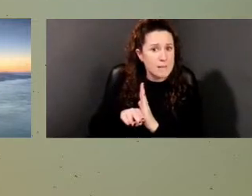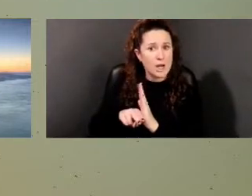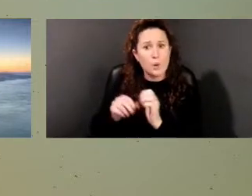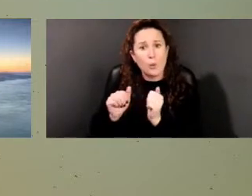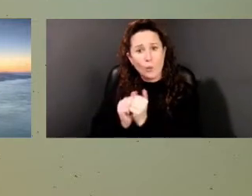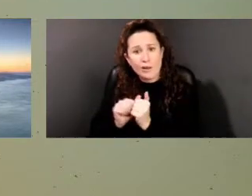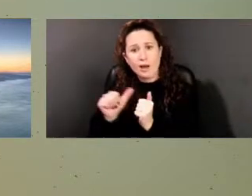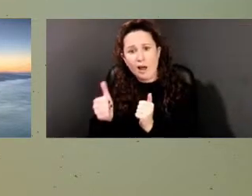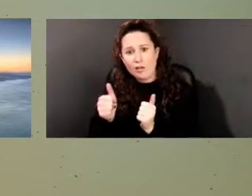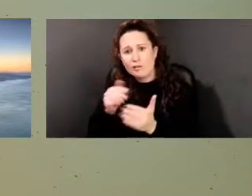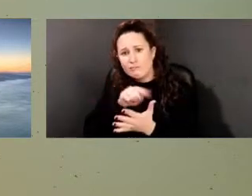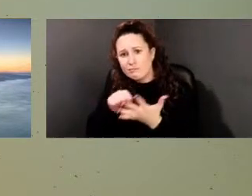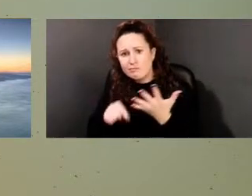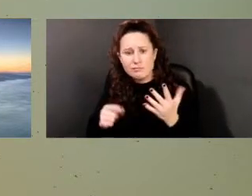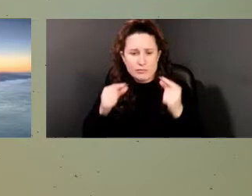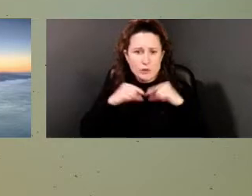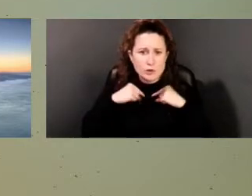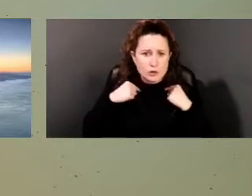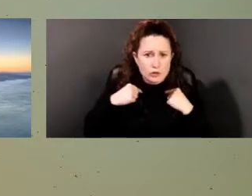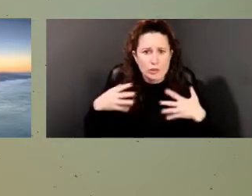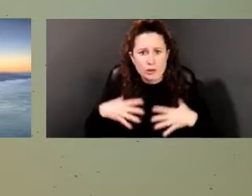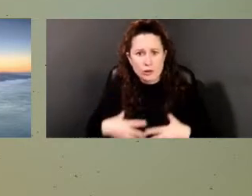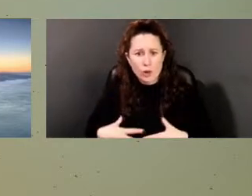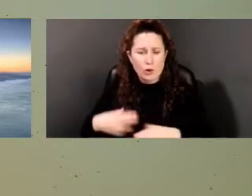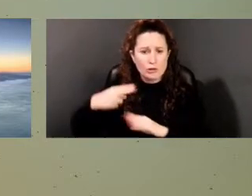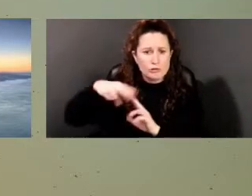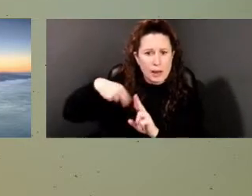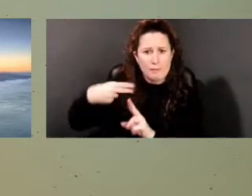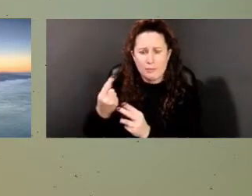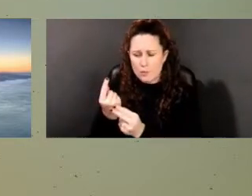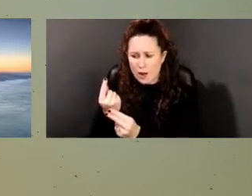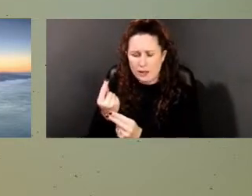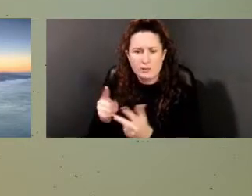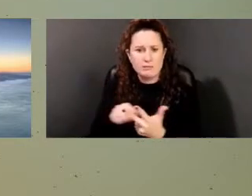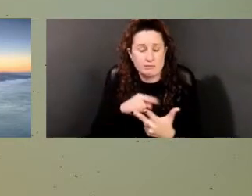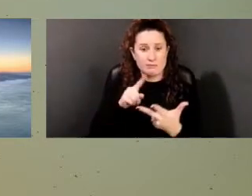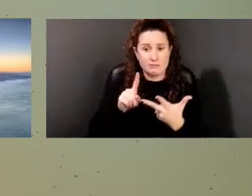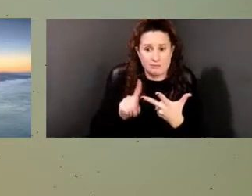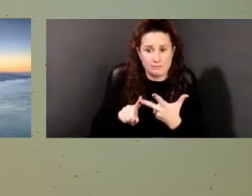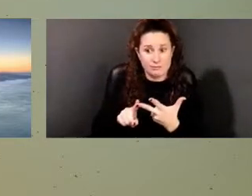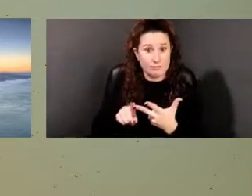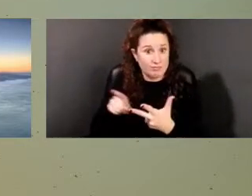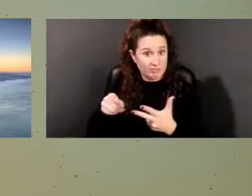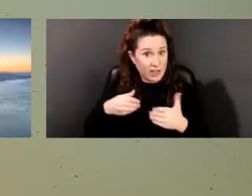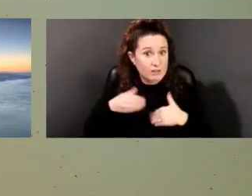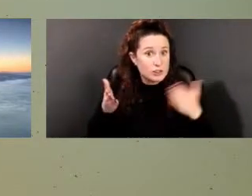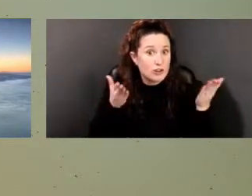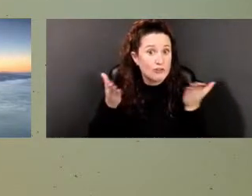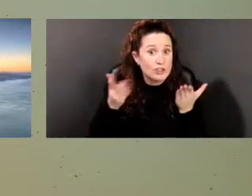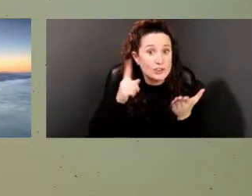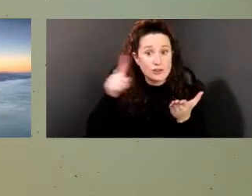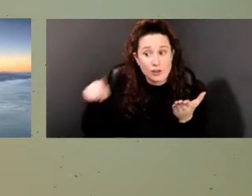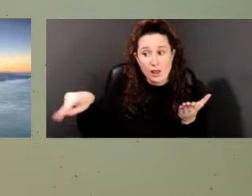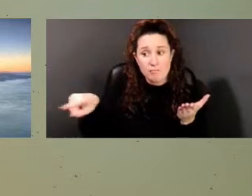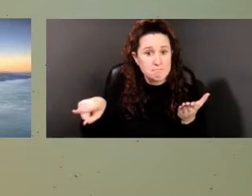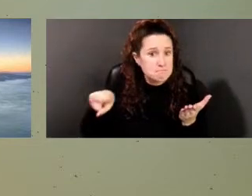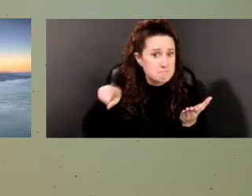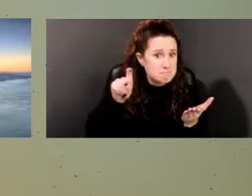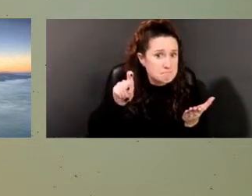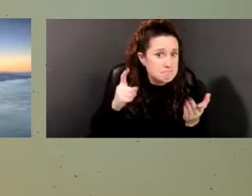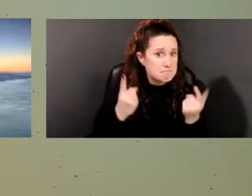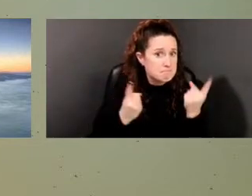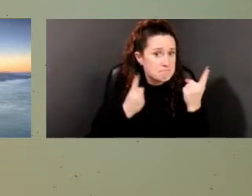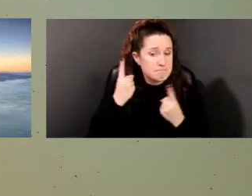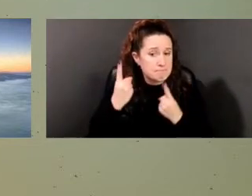them. I, I, wondered about, um, current, you know, descendants, like who,